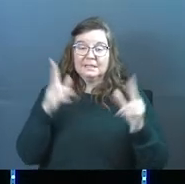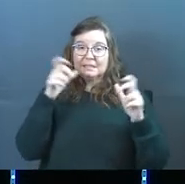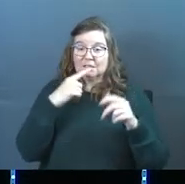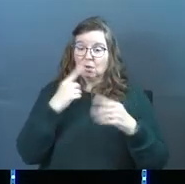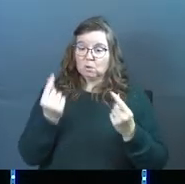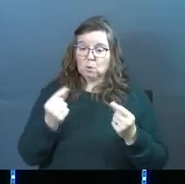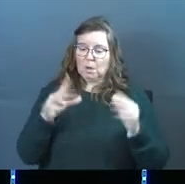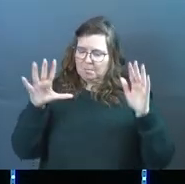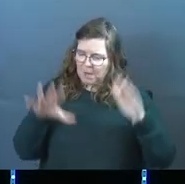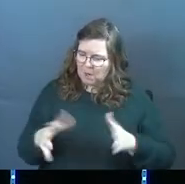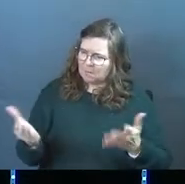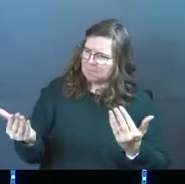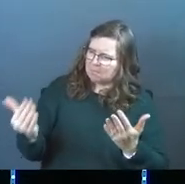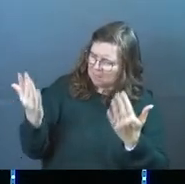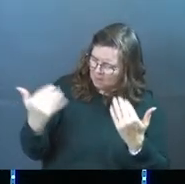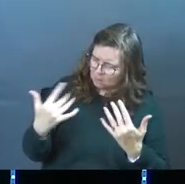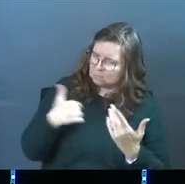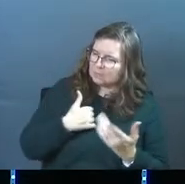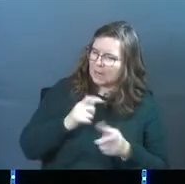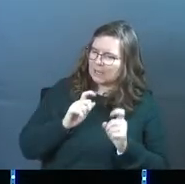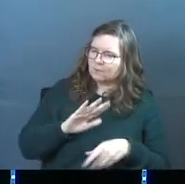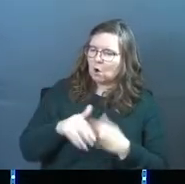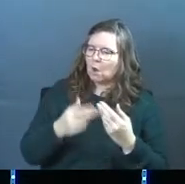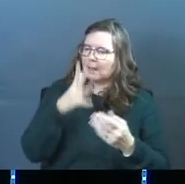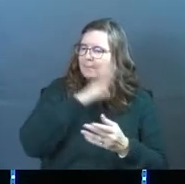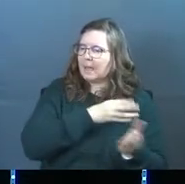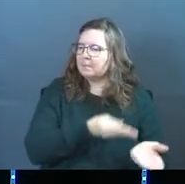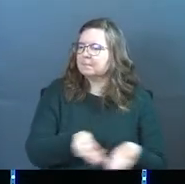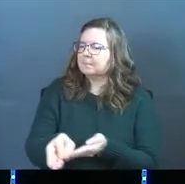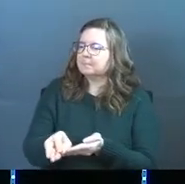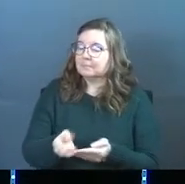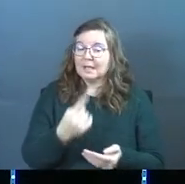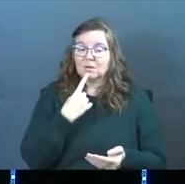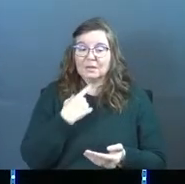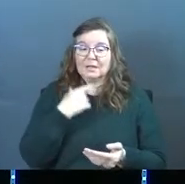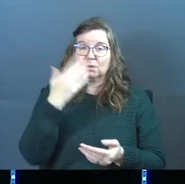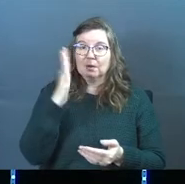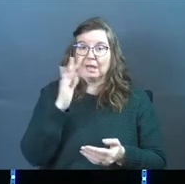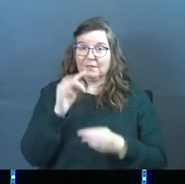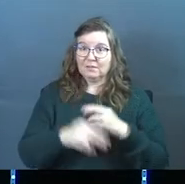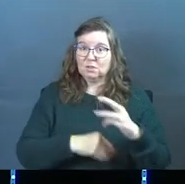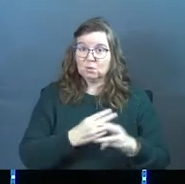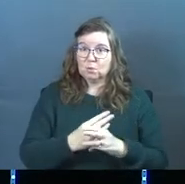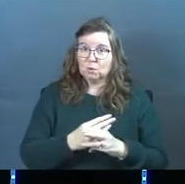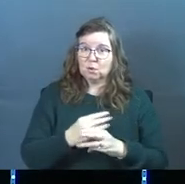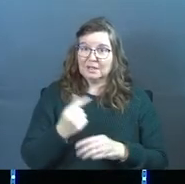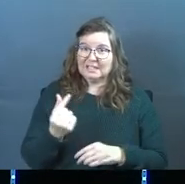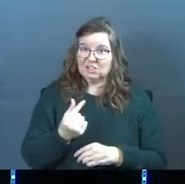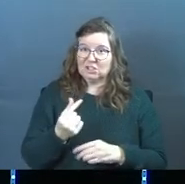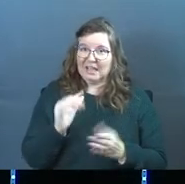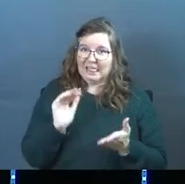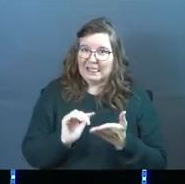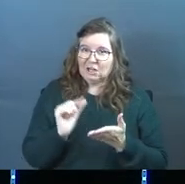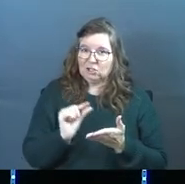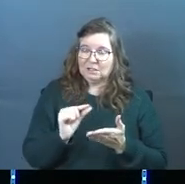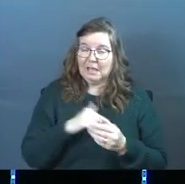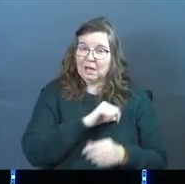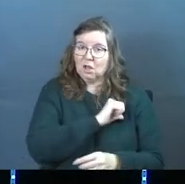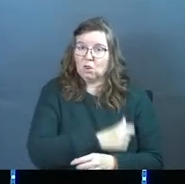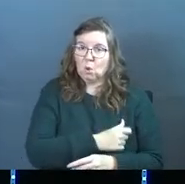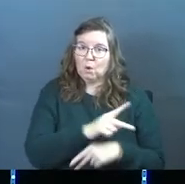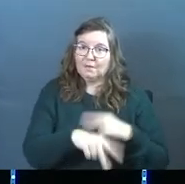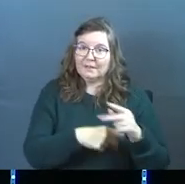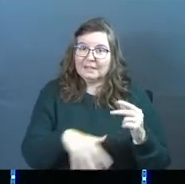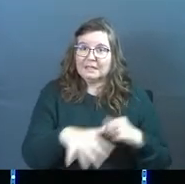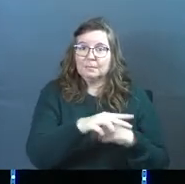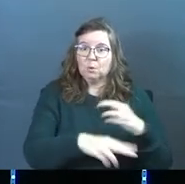Satan says, all you got do is bow down, and I'll give you all of mankind. So I told you he was the God of this world, little G. He had authority over the kingdoms